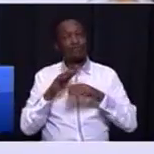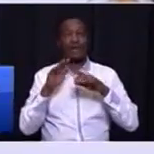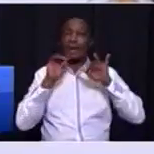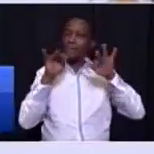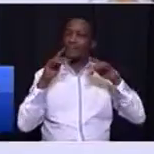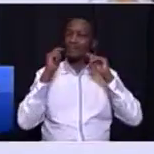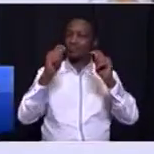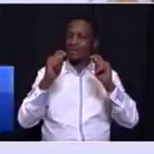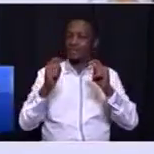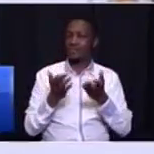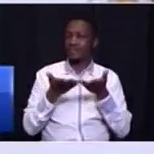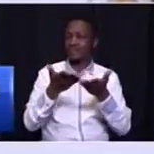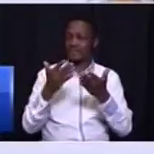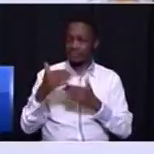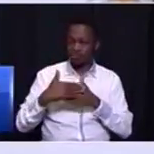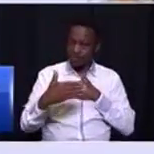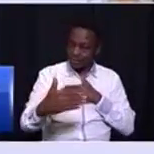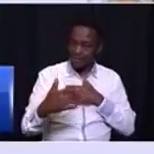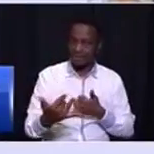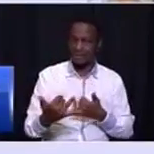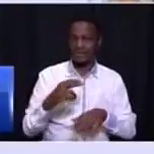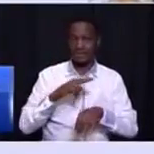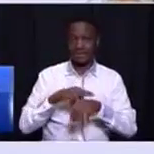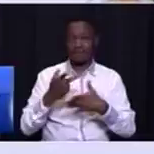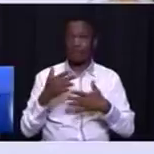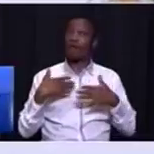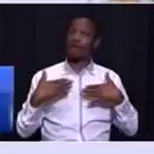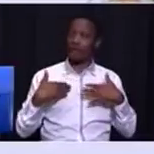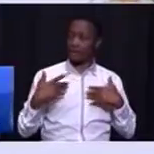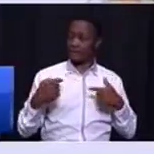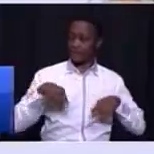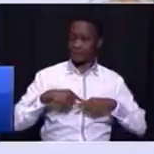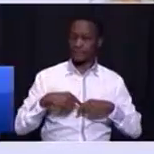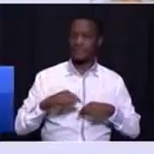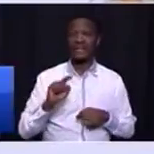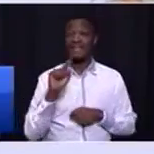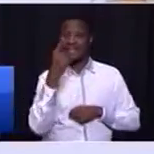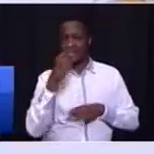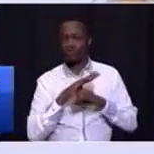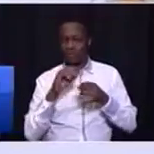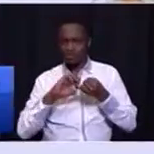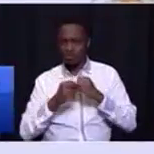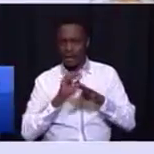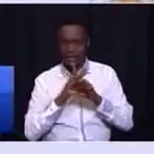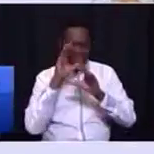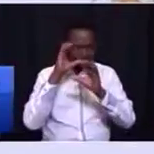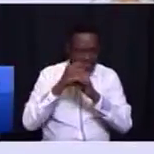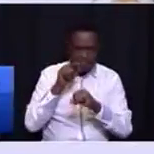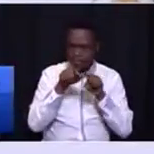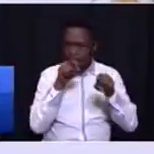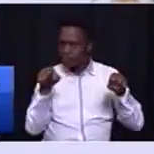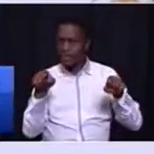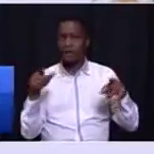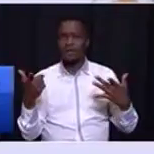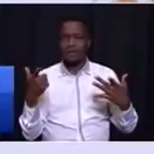during this term of office by doing the following. Firstly, we must optimize all the existing public